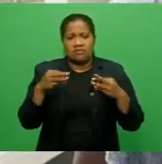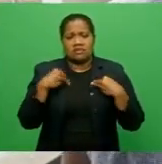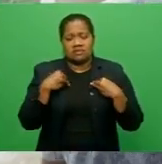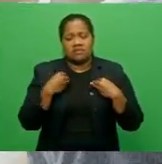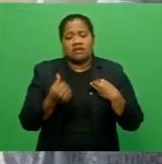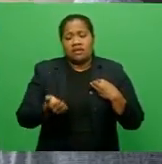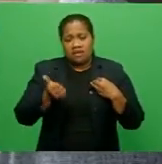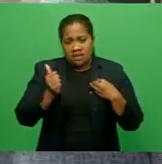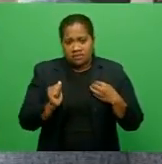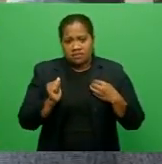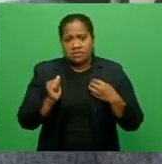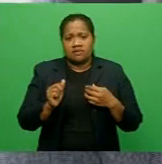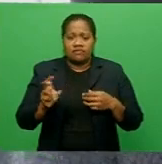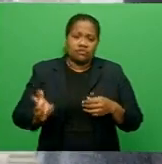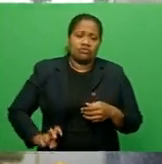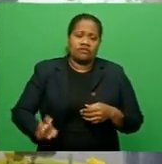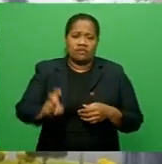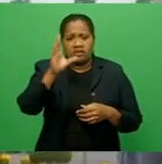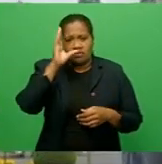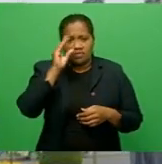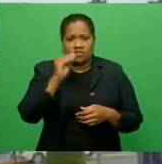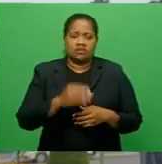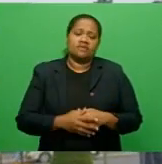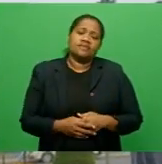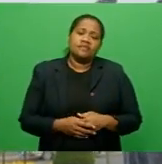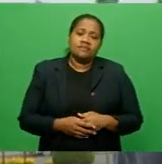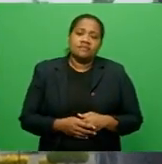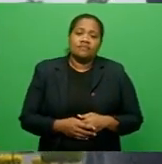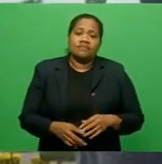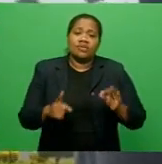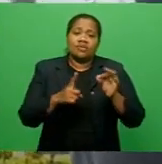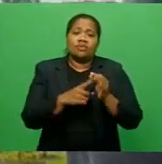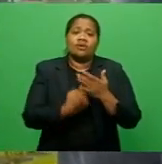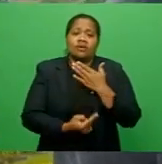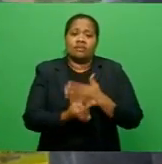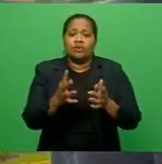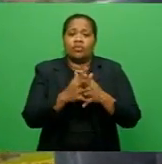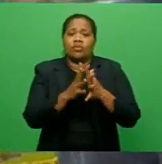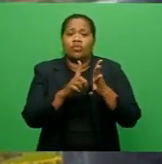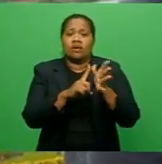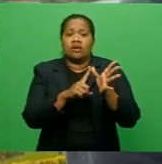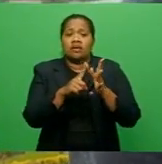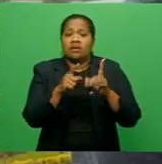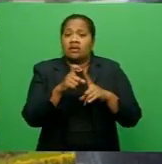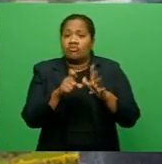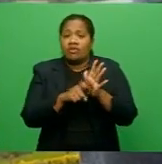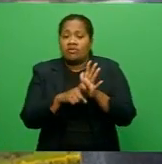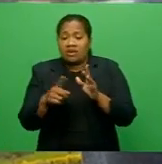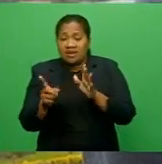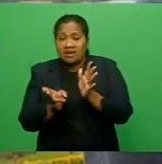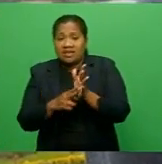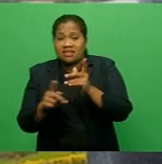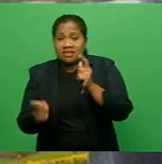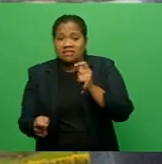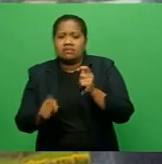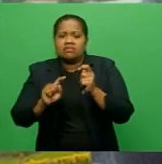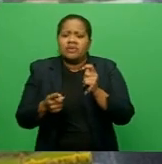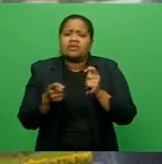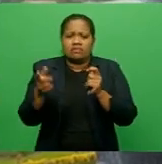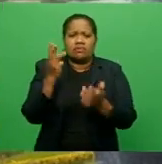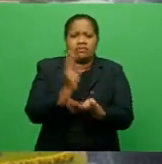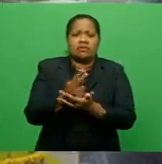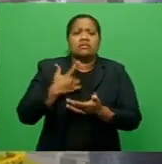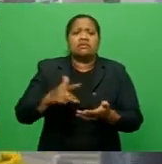The court heard that Prakash has allegedly listed his address as Wainrandra in Naitasiri, whereas he actually lives in Omkar Road, Narere.